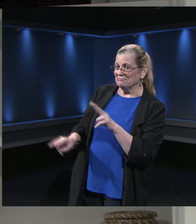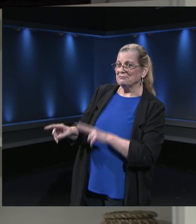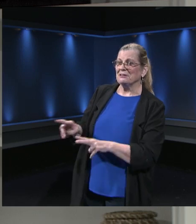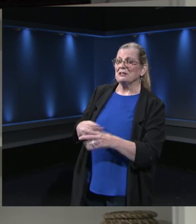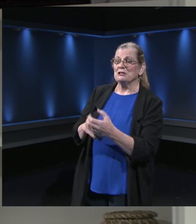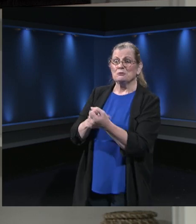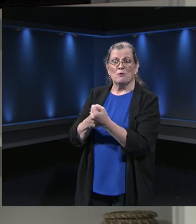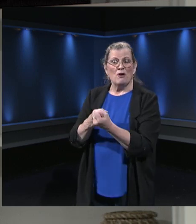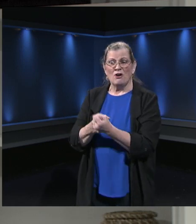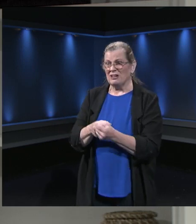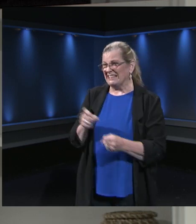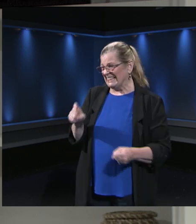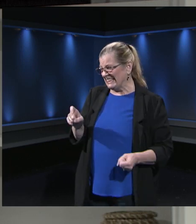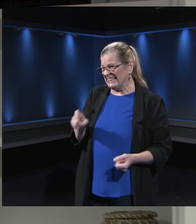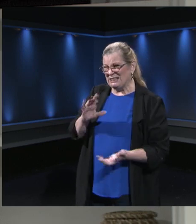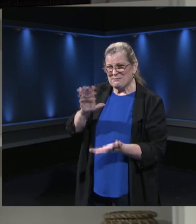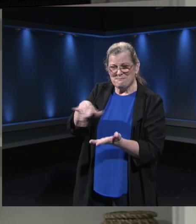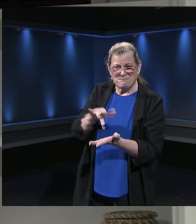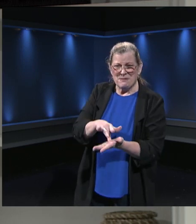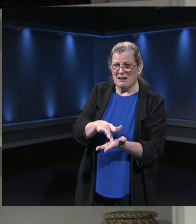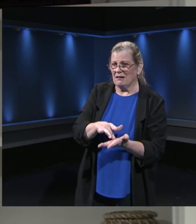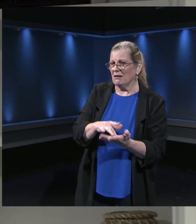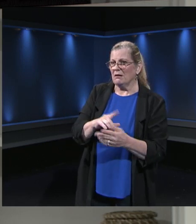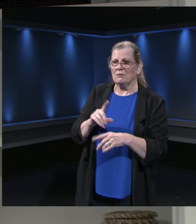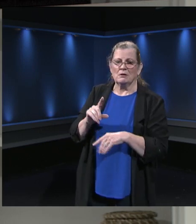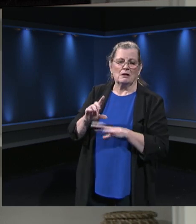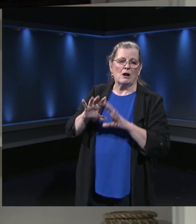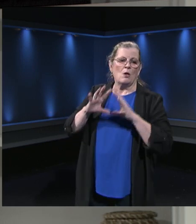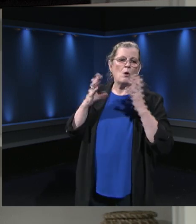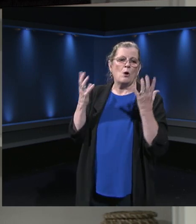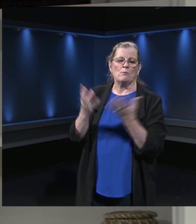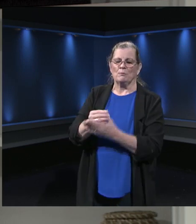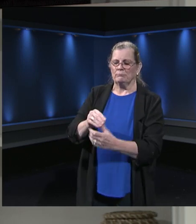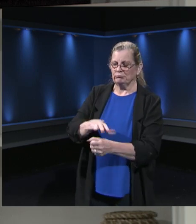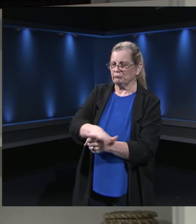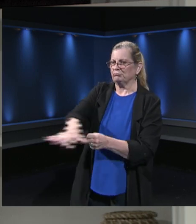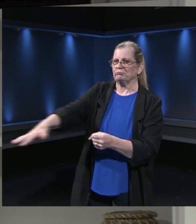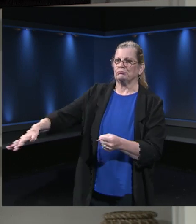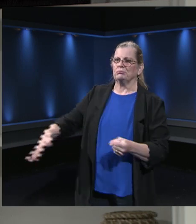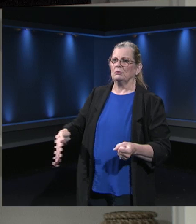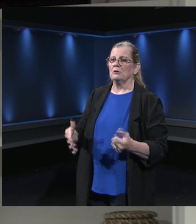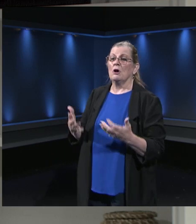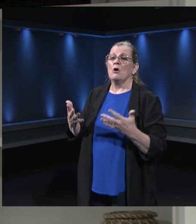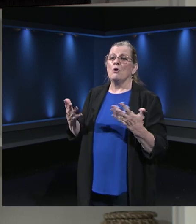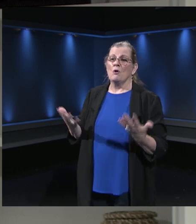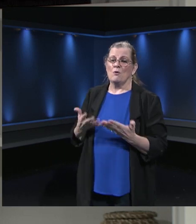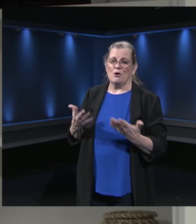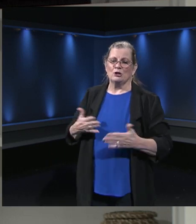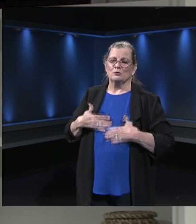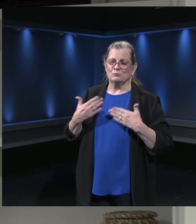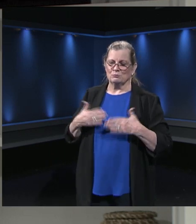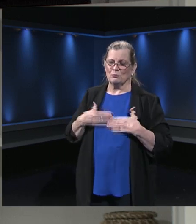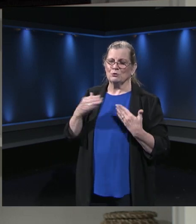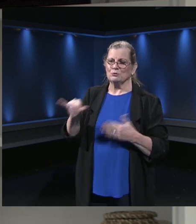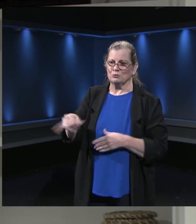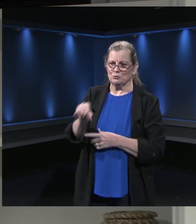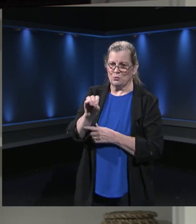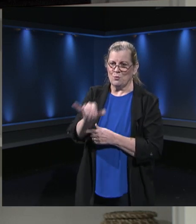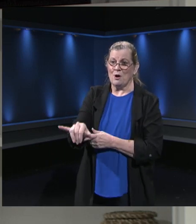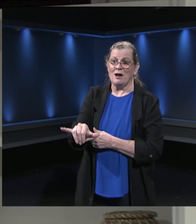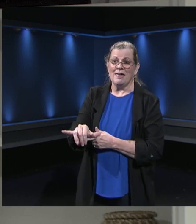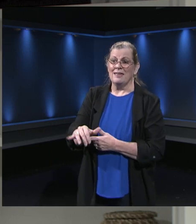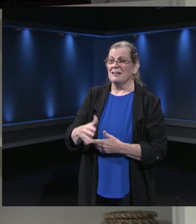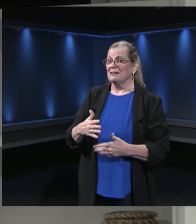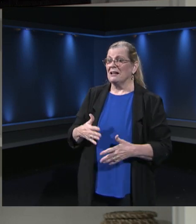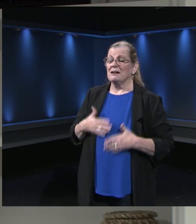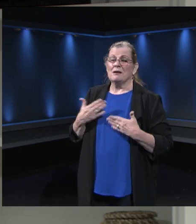in the midst of this global pandemic, we need to feel joy. And I feel joy that I am alive in part